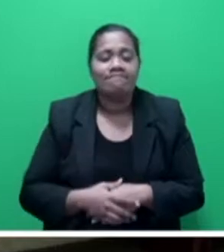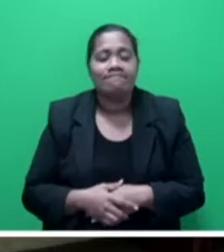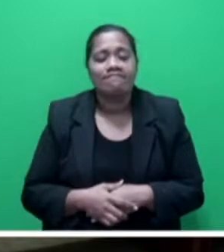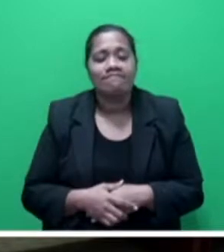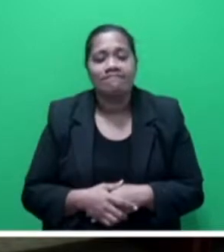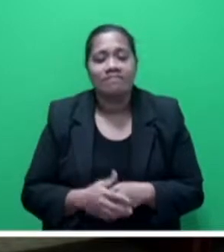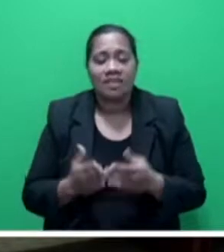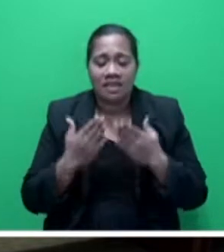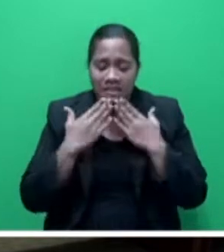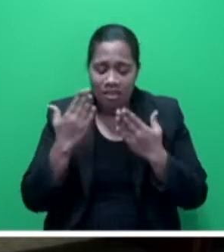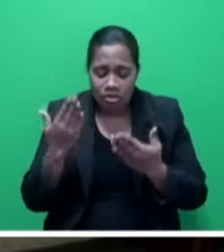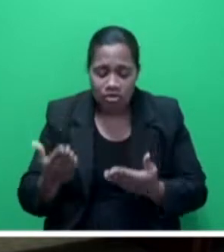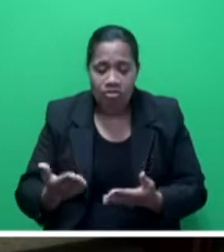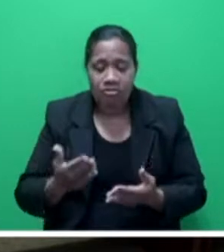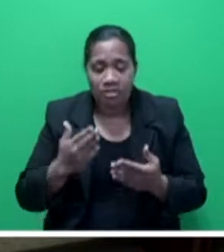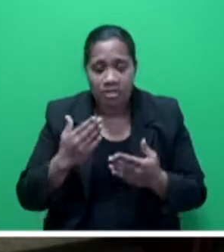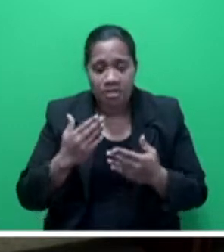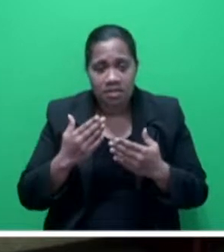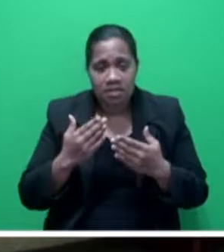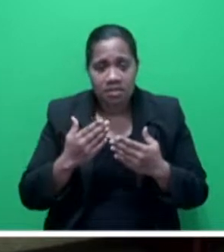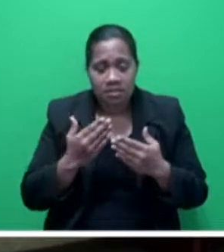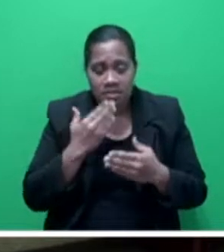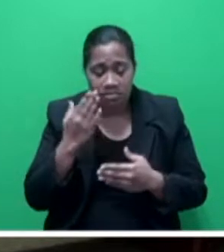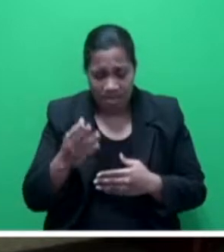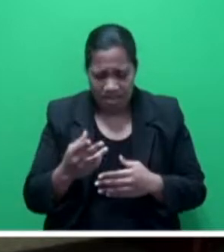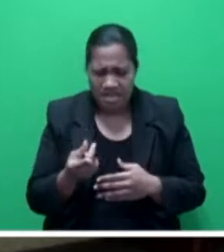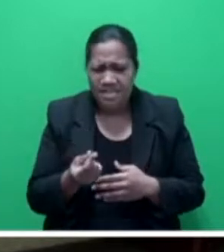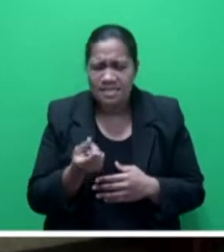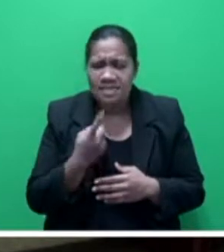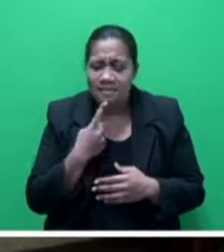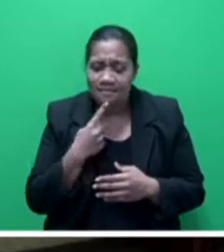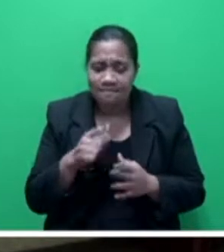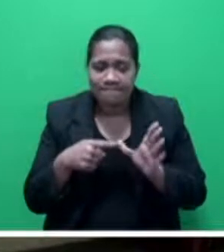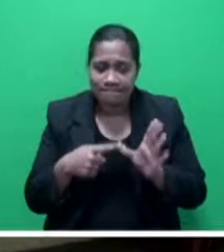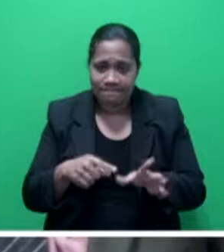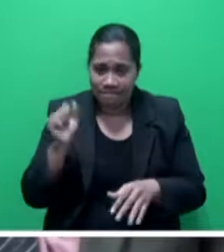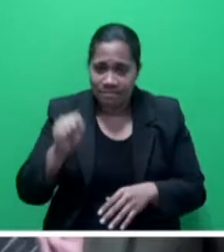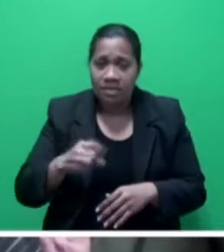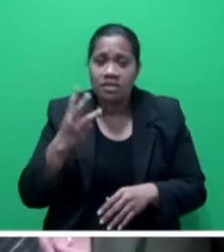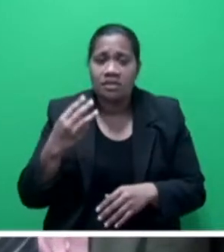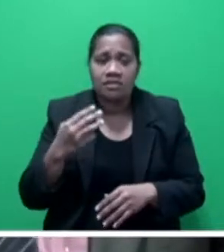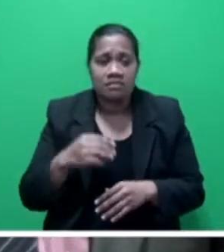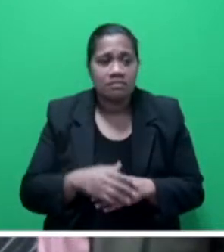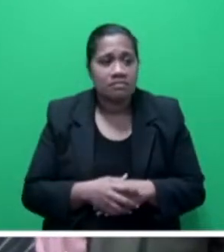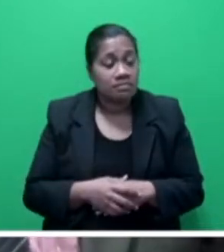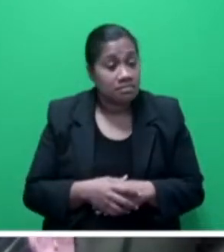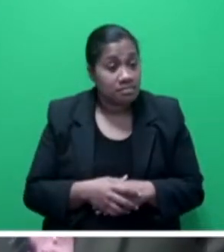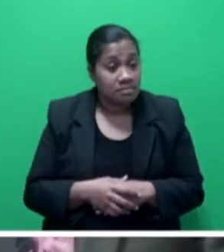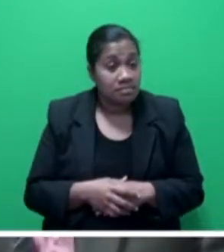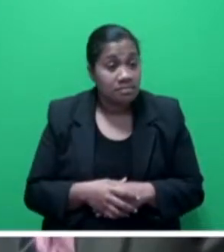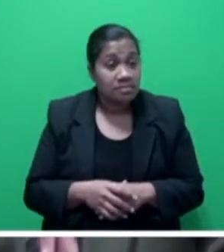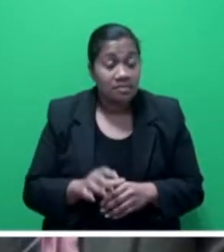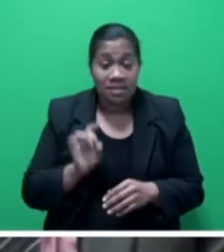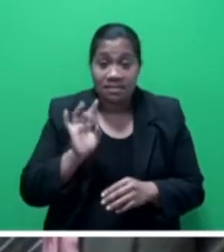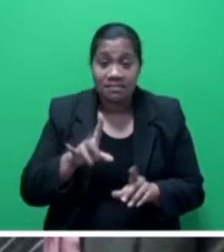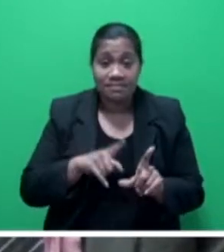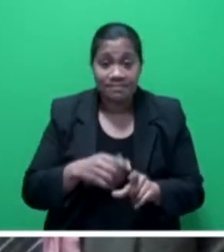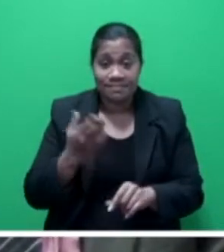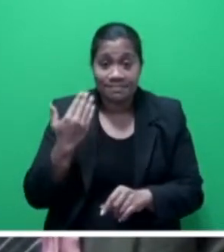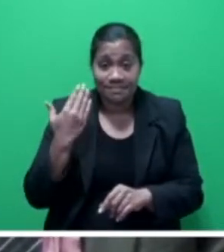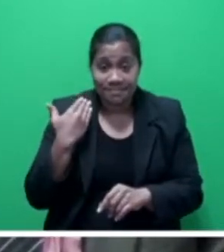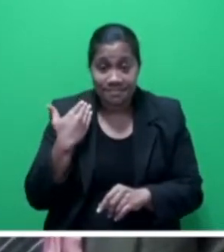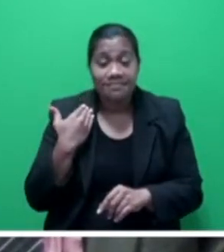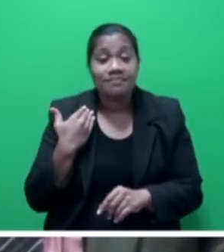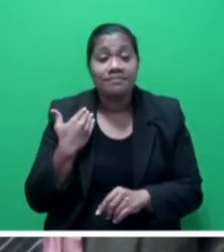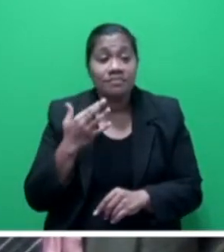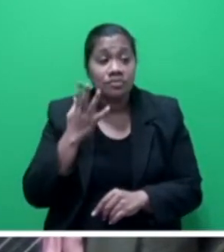Thank you, Honorable Speaker. The simple answer is yes. It's begun 15 years ago in grips and grabs, and 10 years ago, when